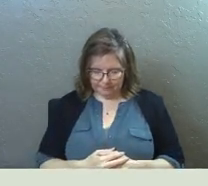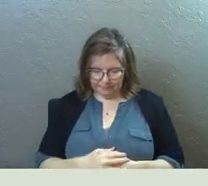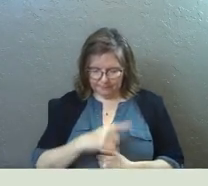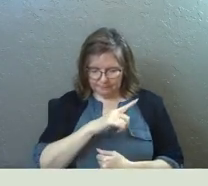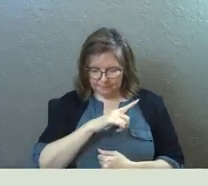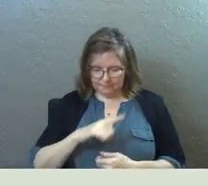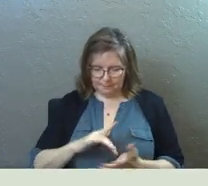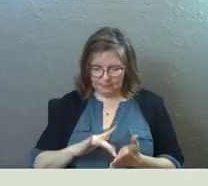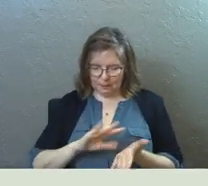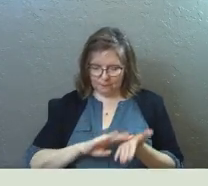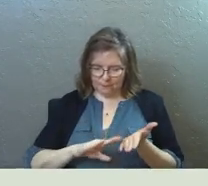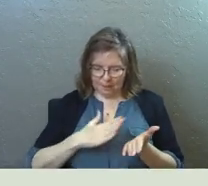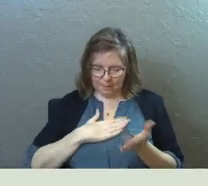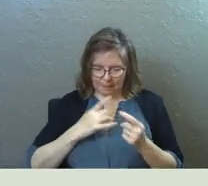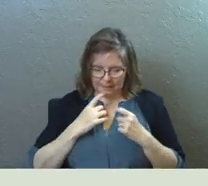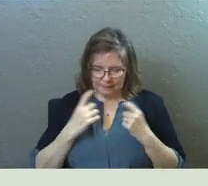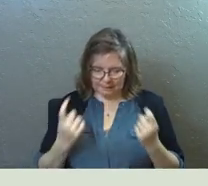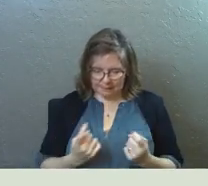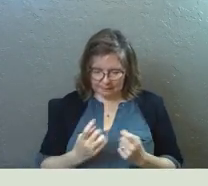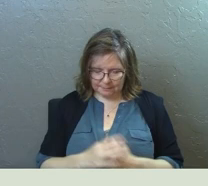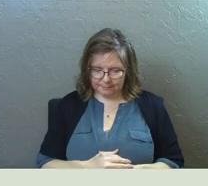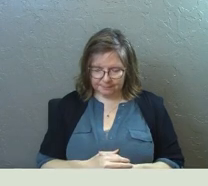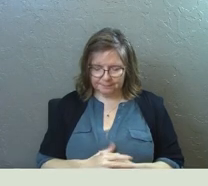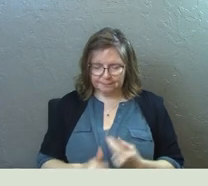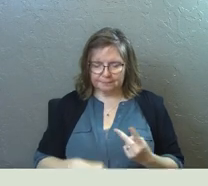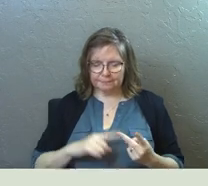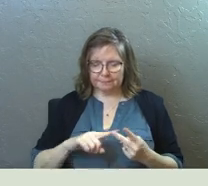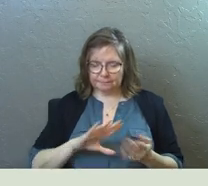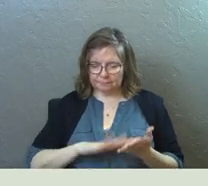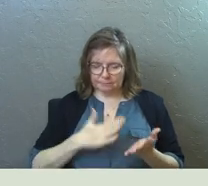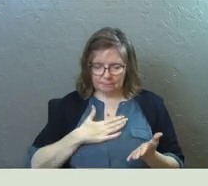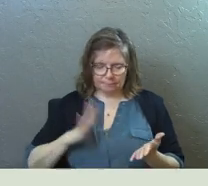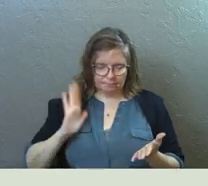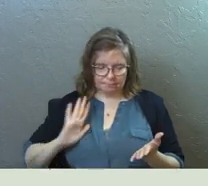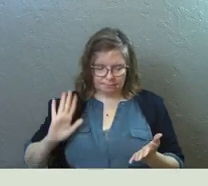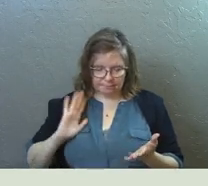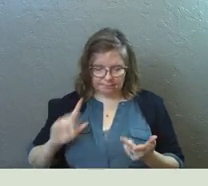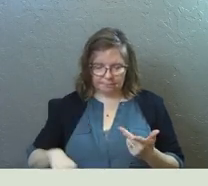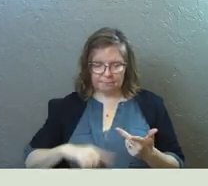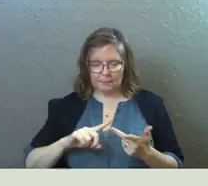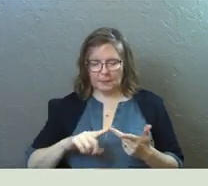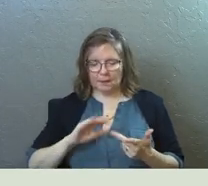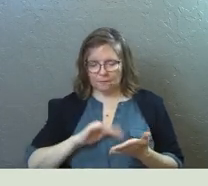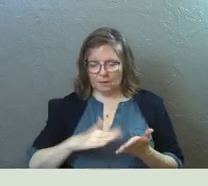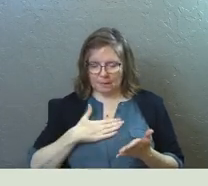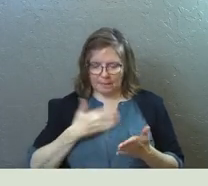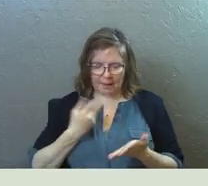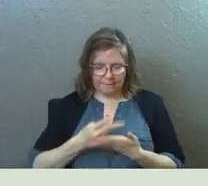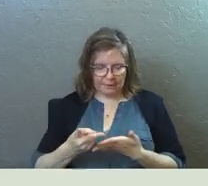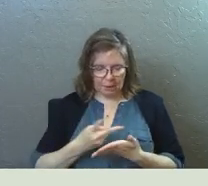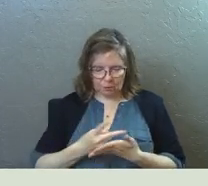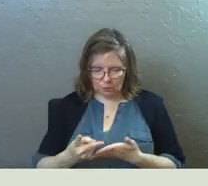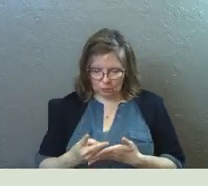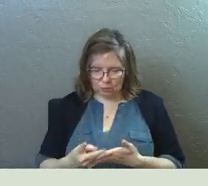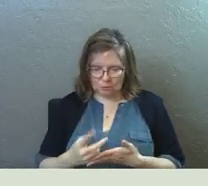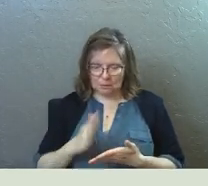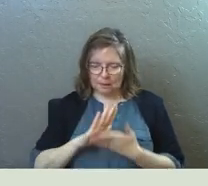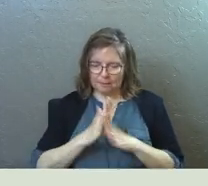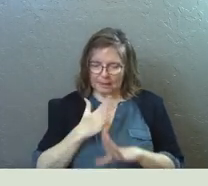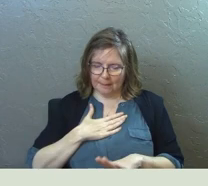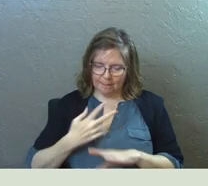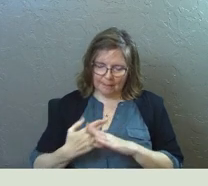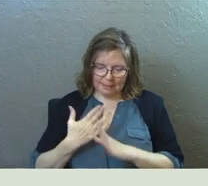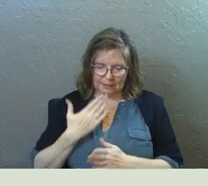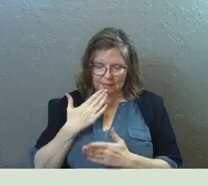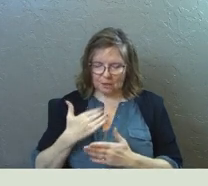Lord Jesus, forgive my sins. Forgive my past. Forgive my failures, God. Be my